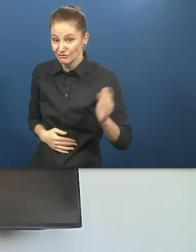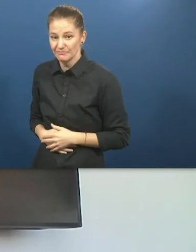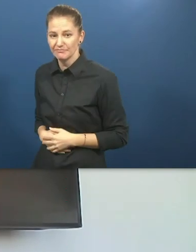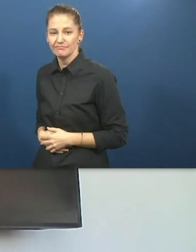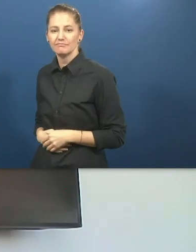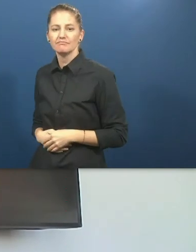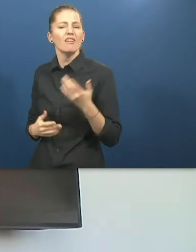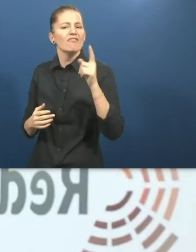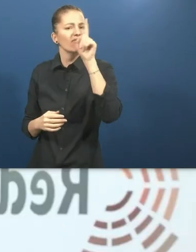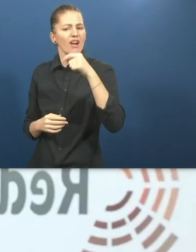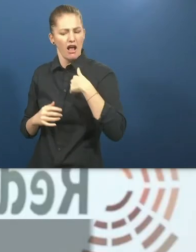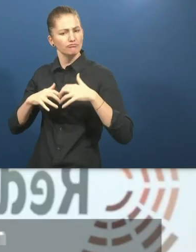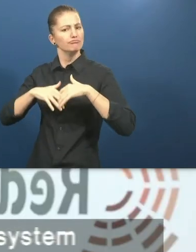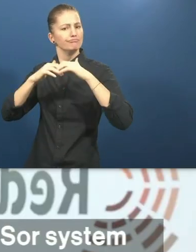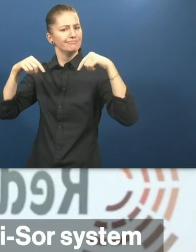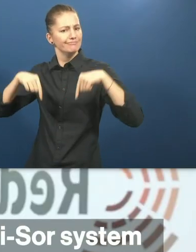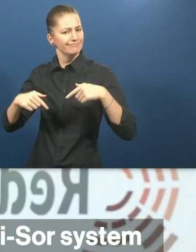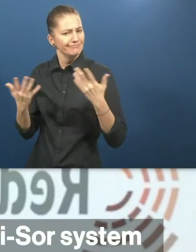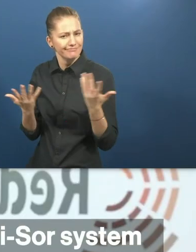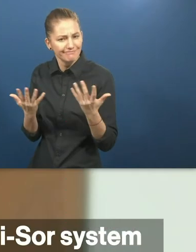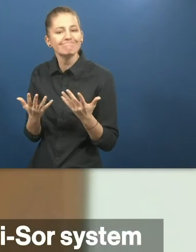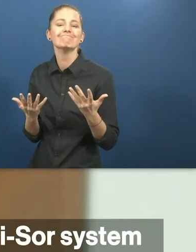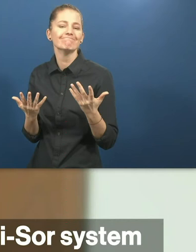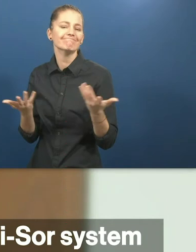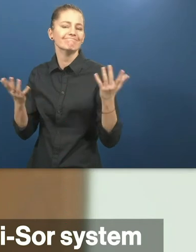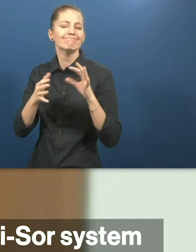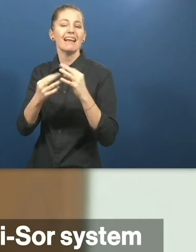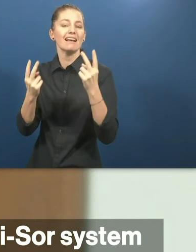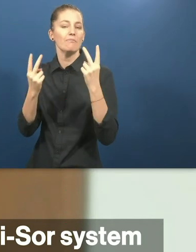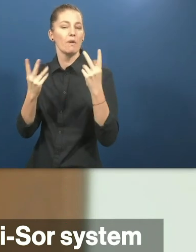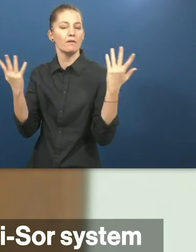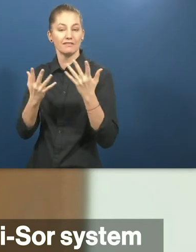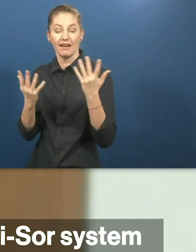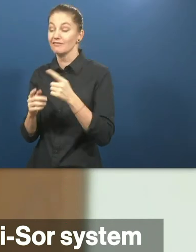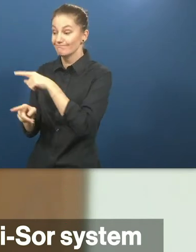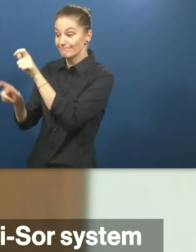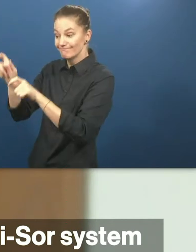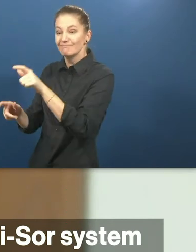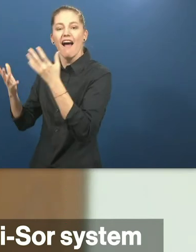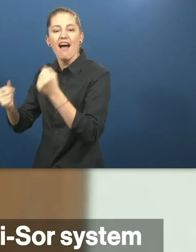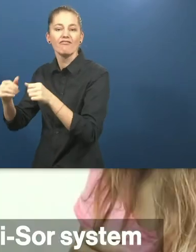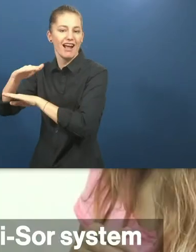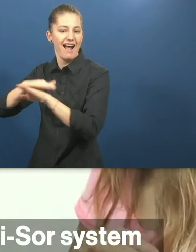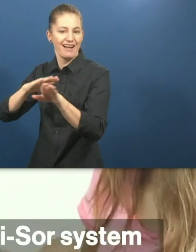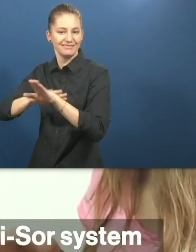language and sign language. Why we develop Visor? Basically, we work with many people sordes and the main